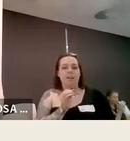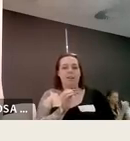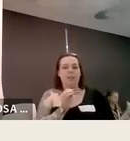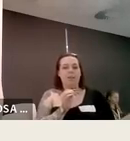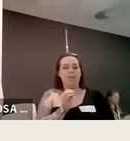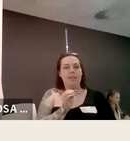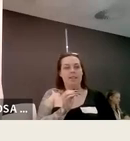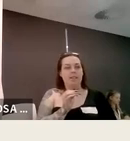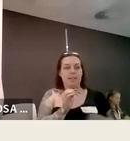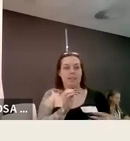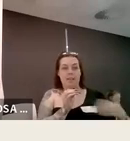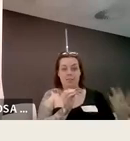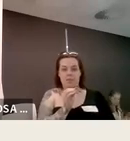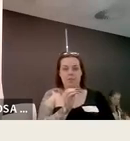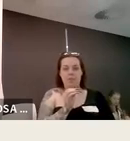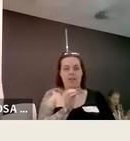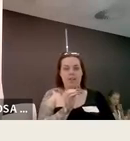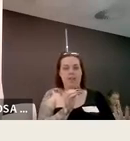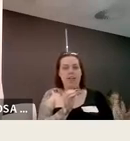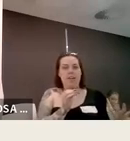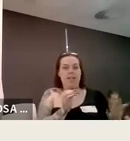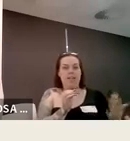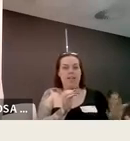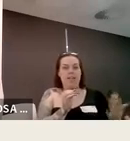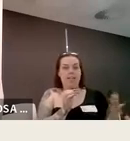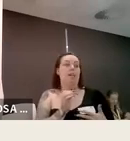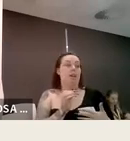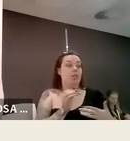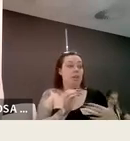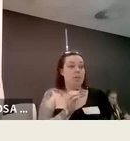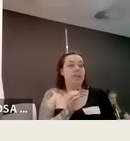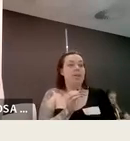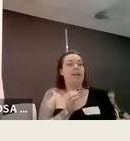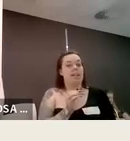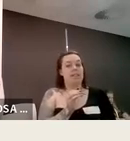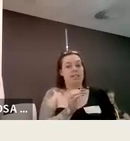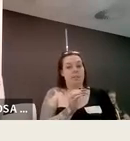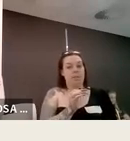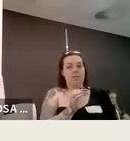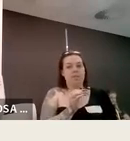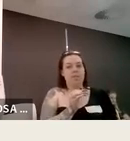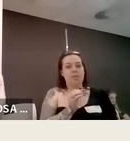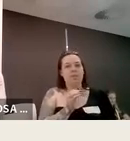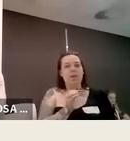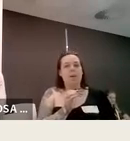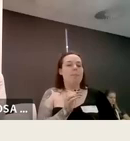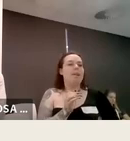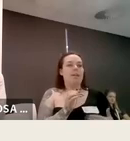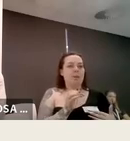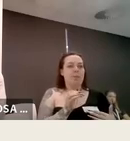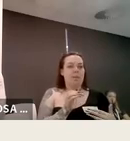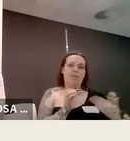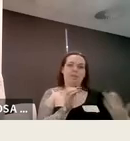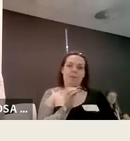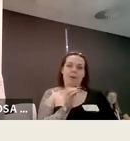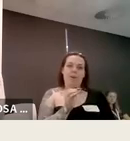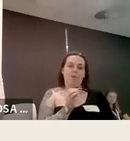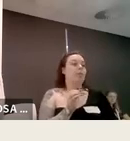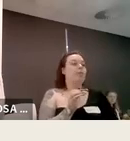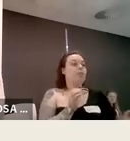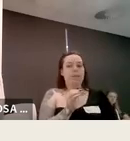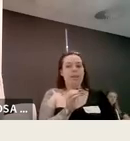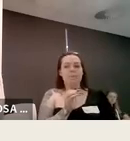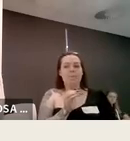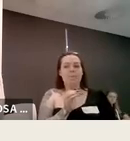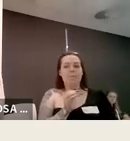well that not only is the institution adaptive and accommodating to disabled individuals but everyone in their